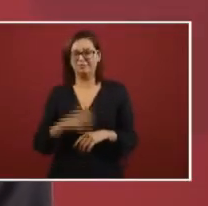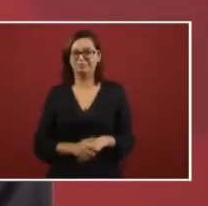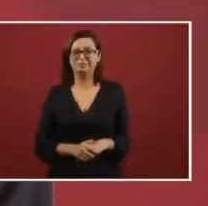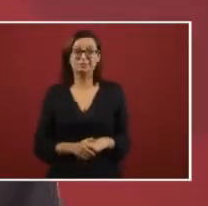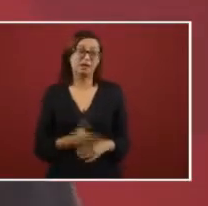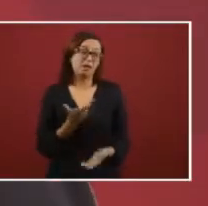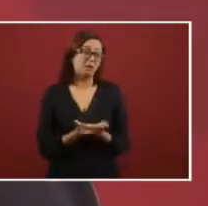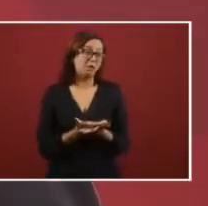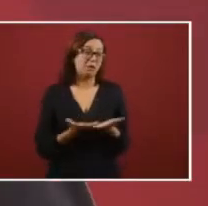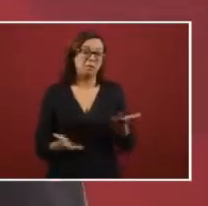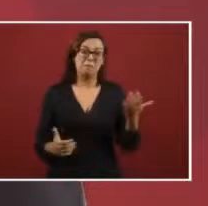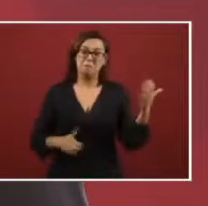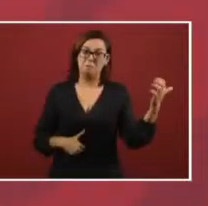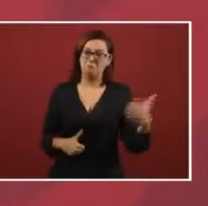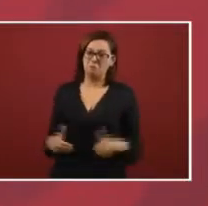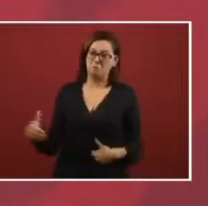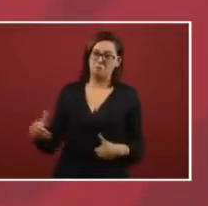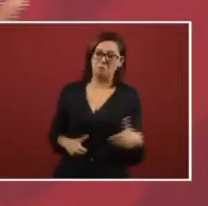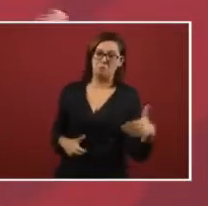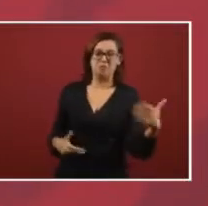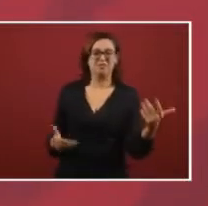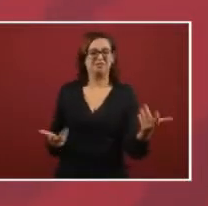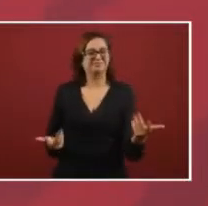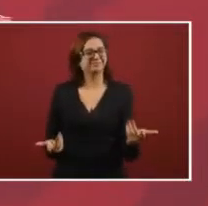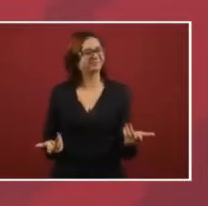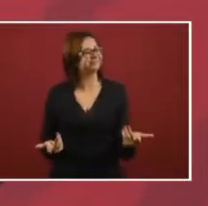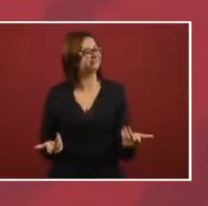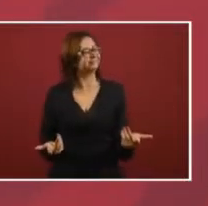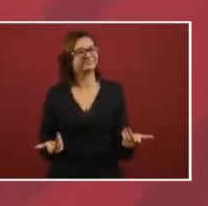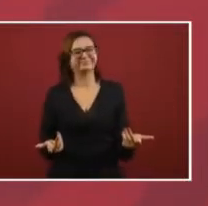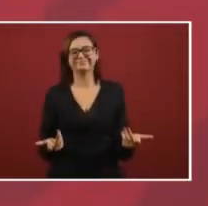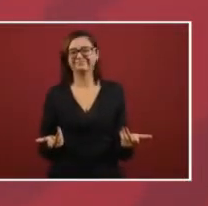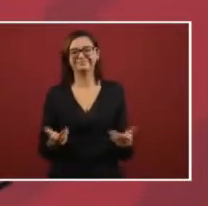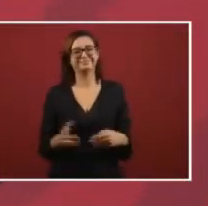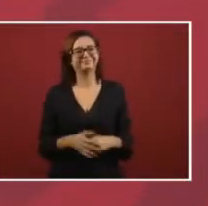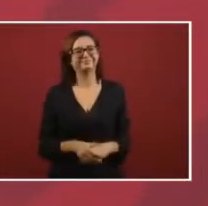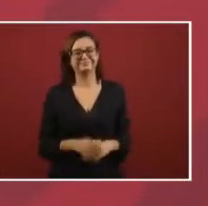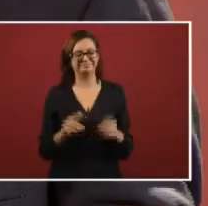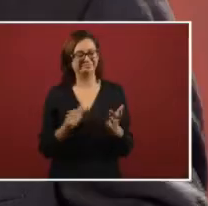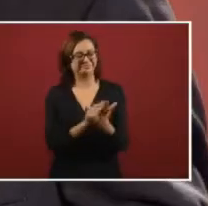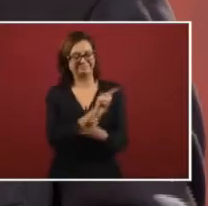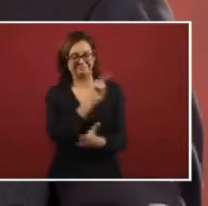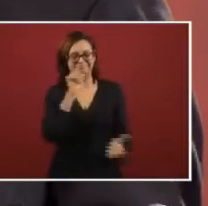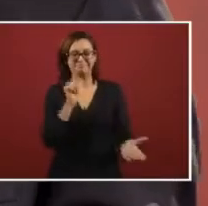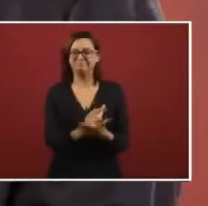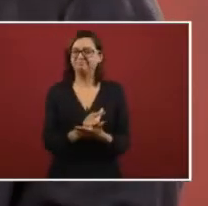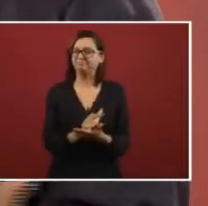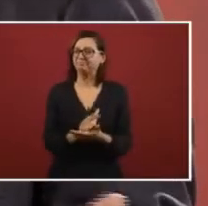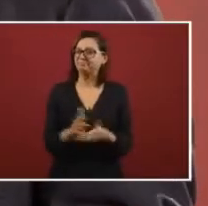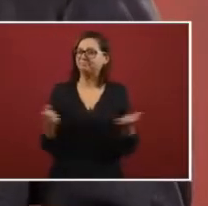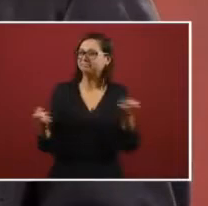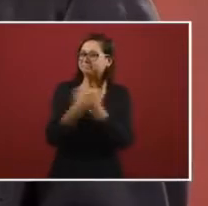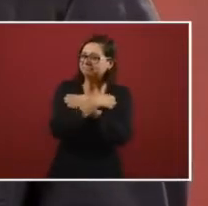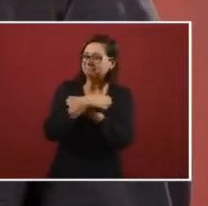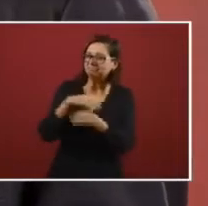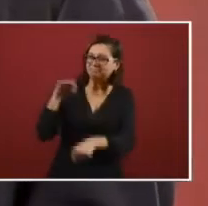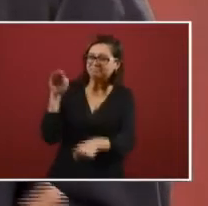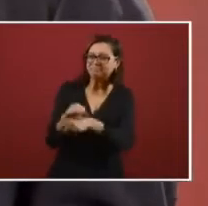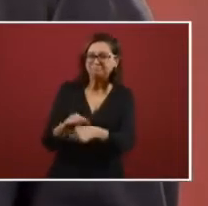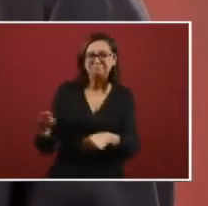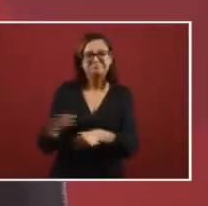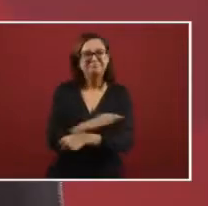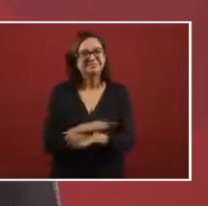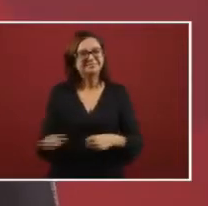they were very angered by that, with something that did not benefit anyone